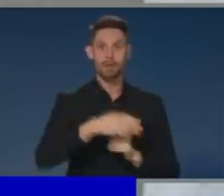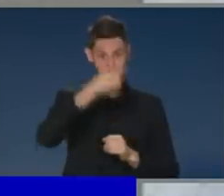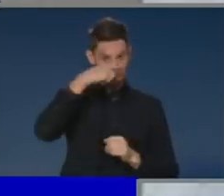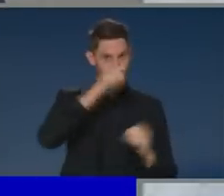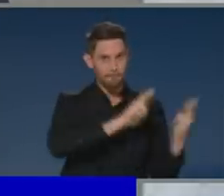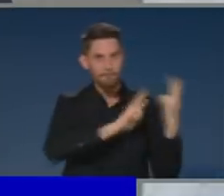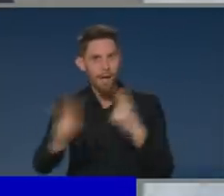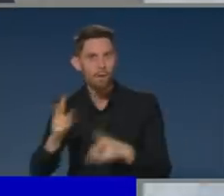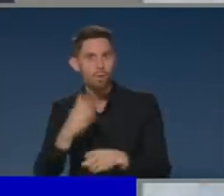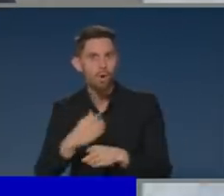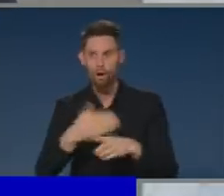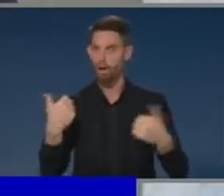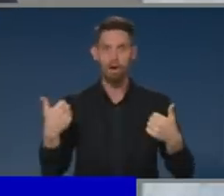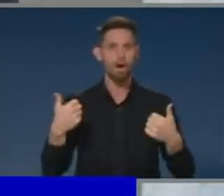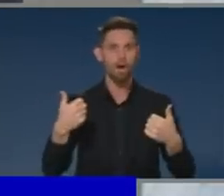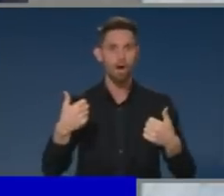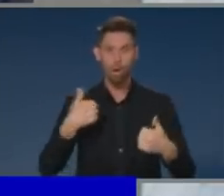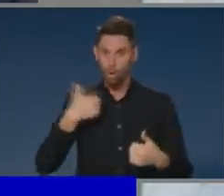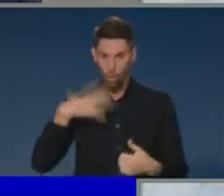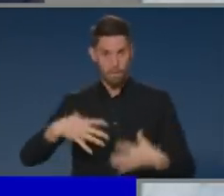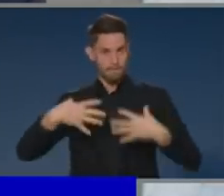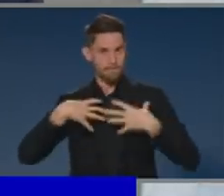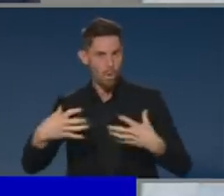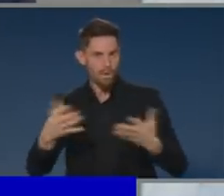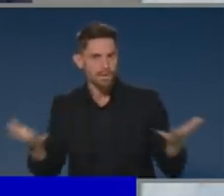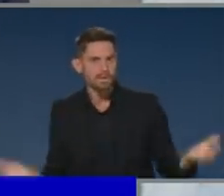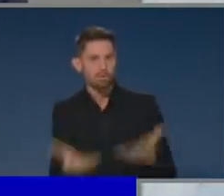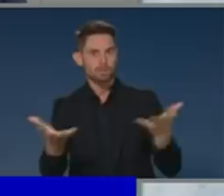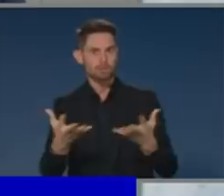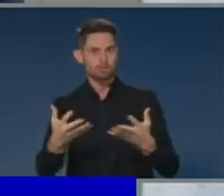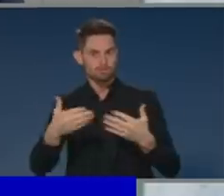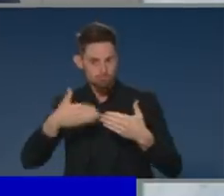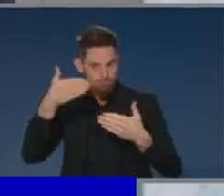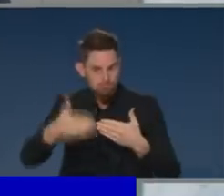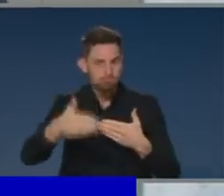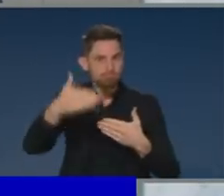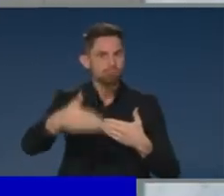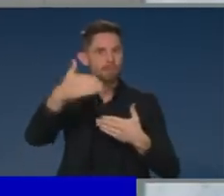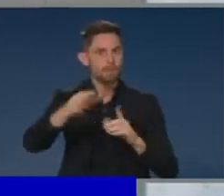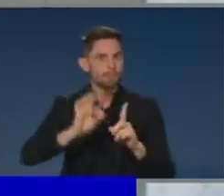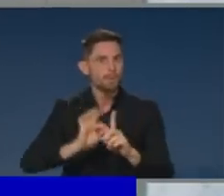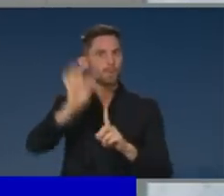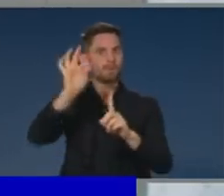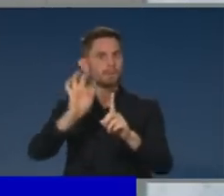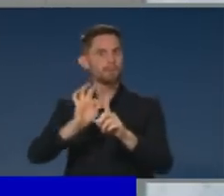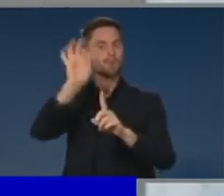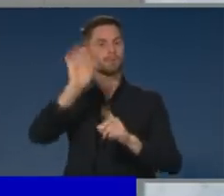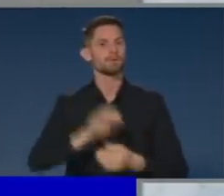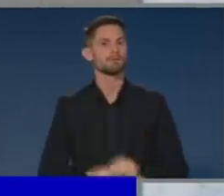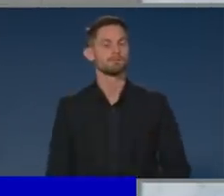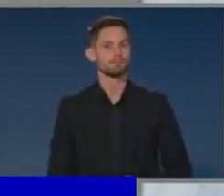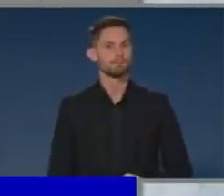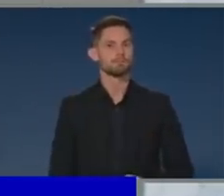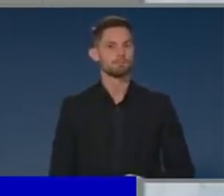to really build that confidence and to get that momentum going, as we move to the next challenge, which is to reset